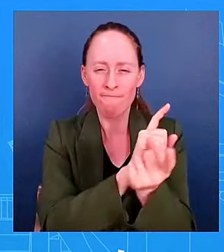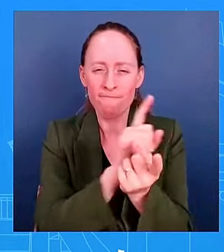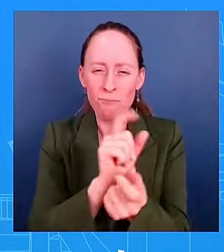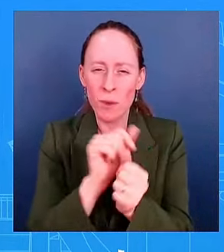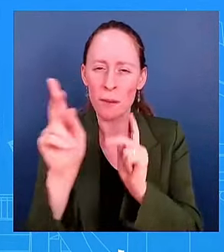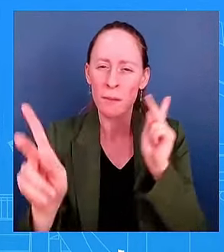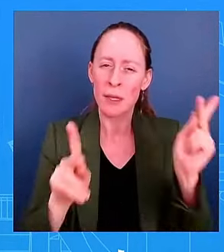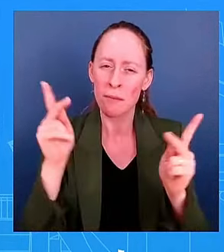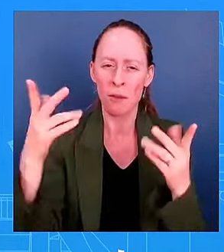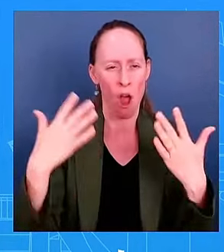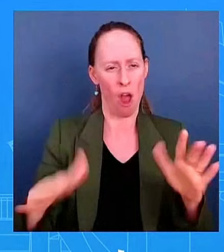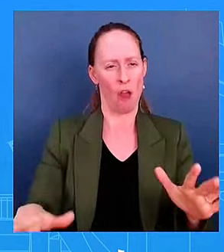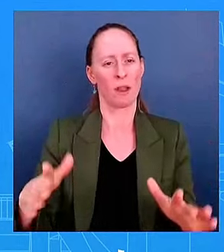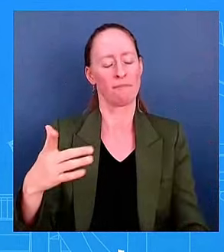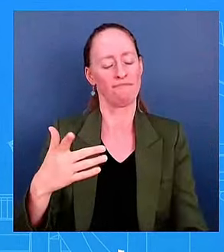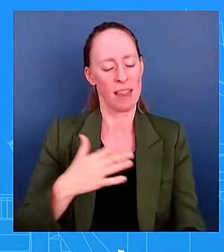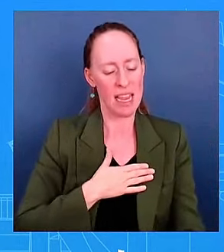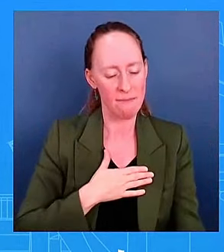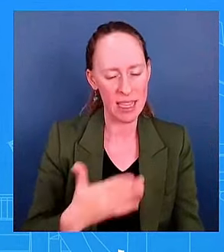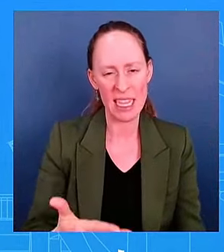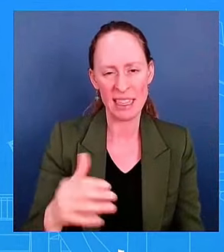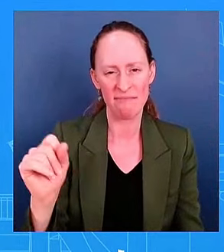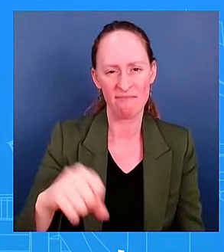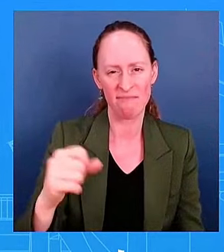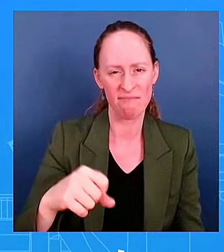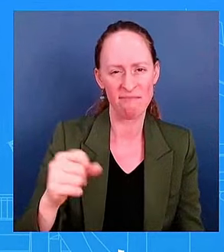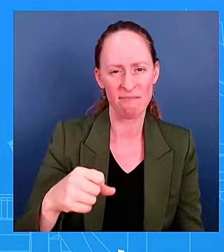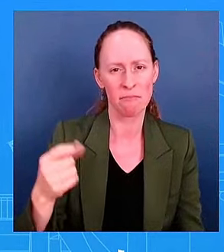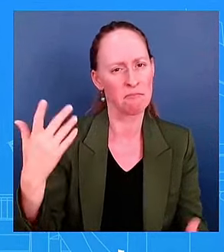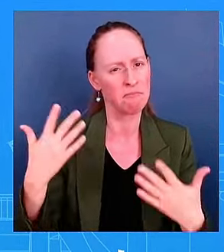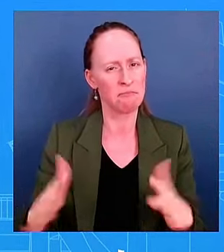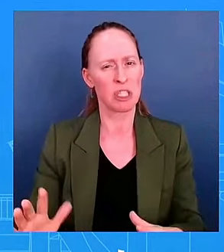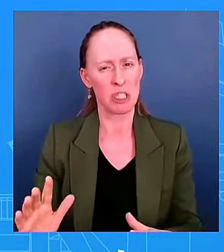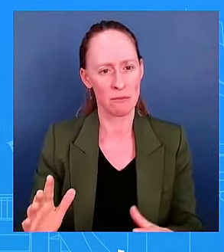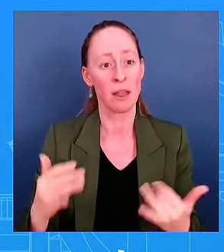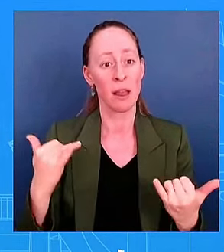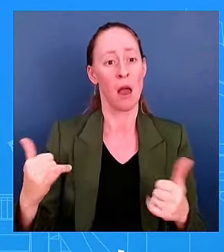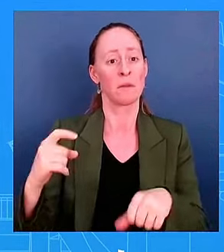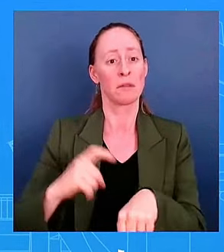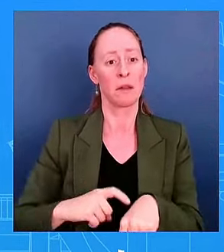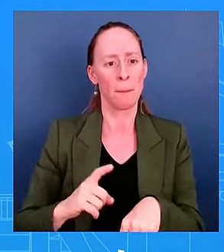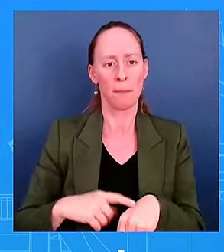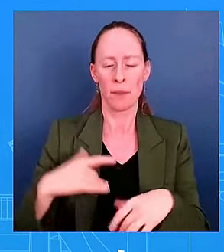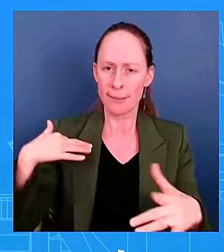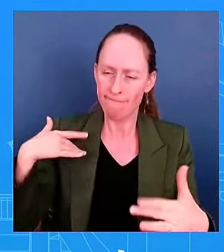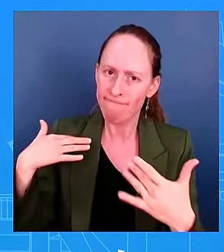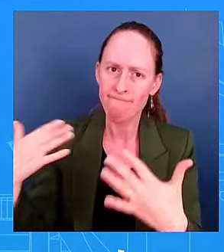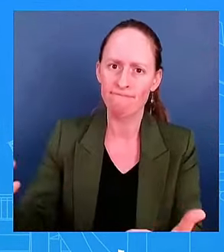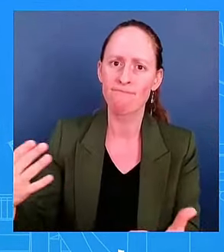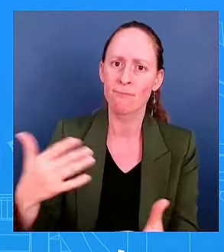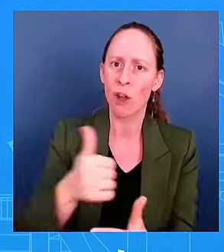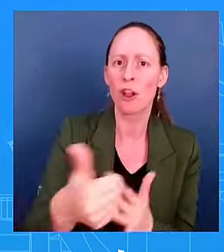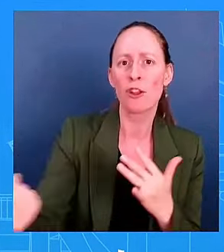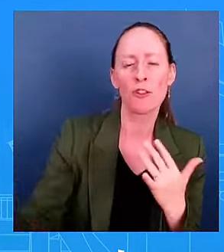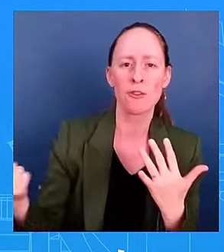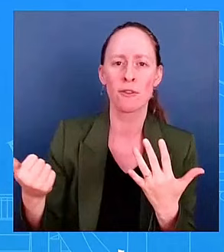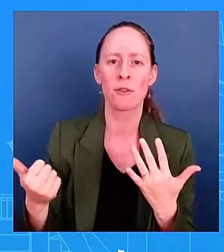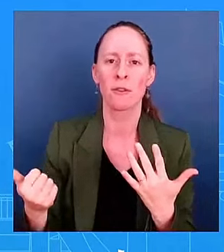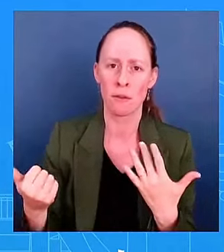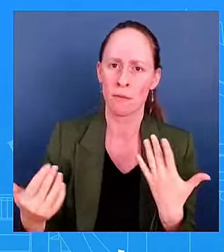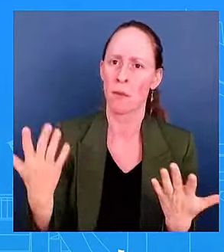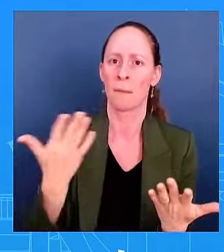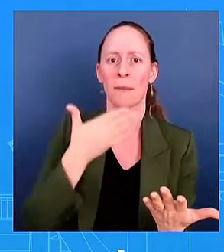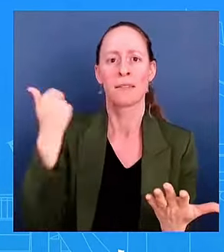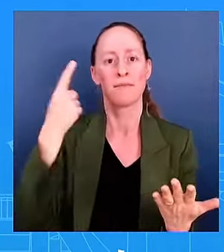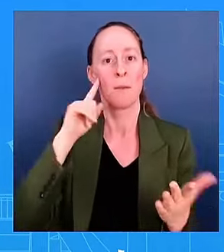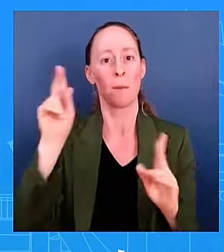continue to certainly deliver on the, you the record accomplishments that we've been able to do. I understand that you feel like